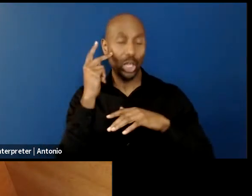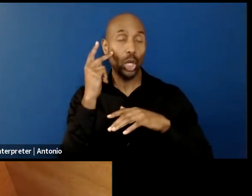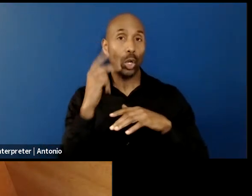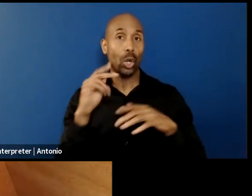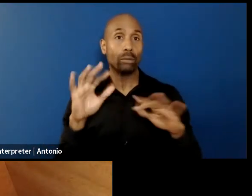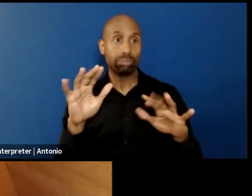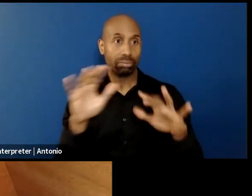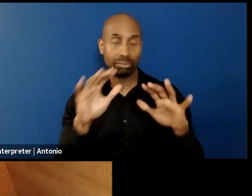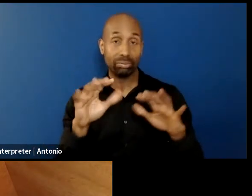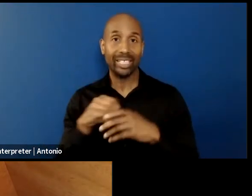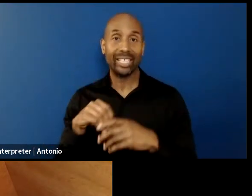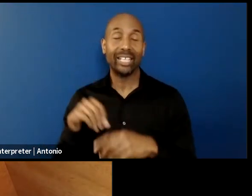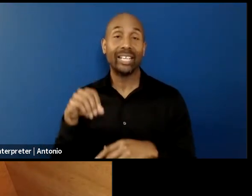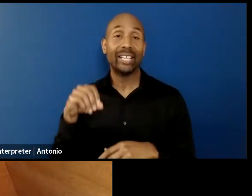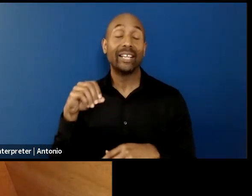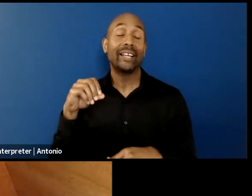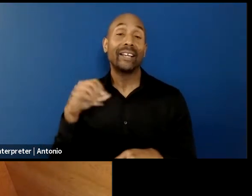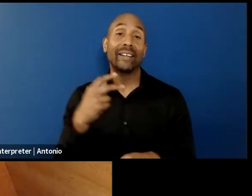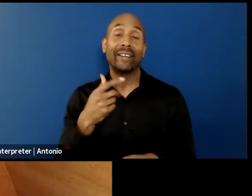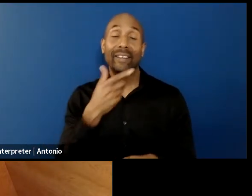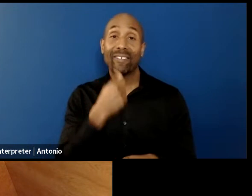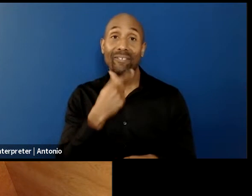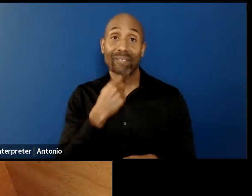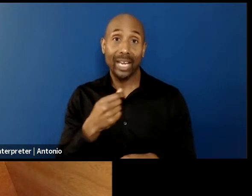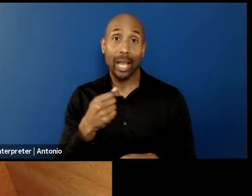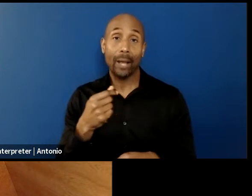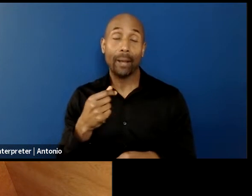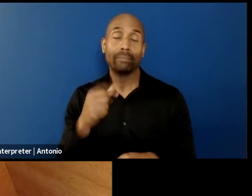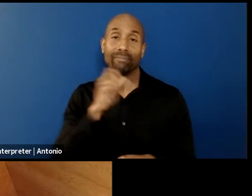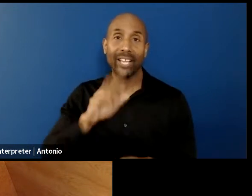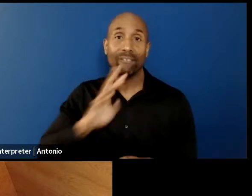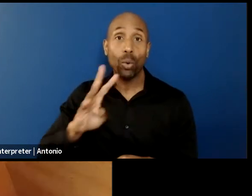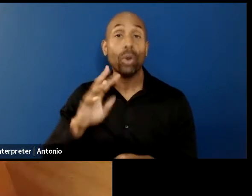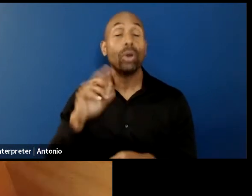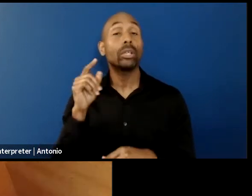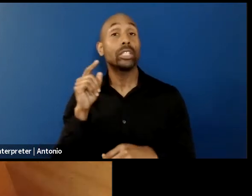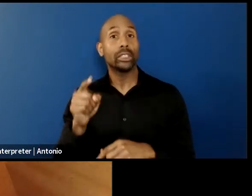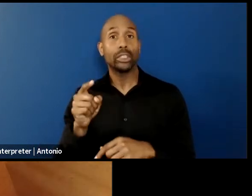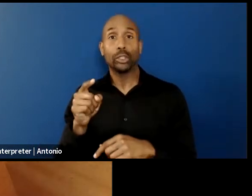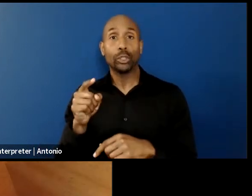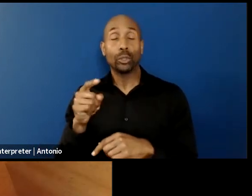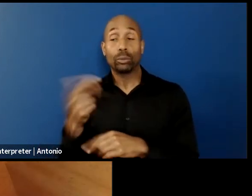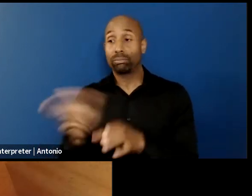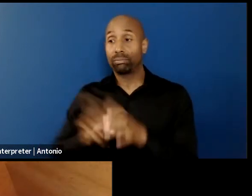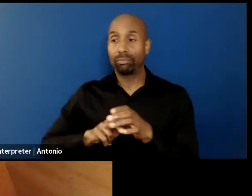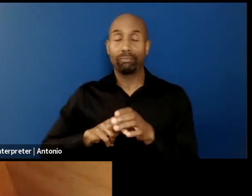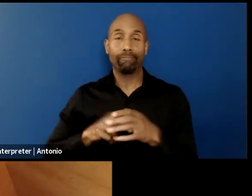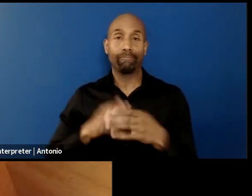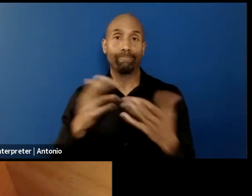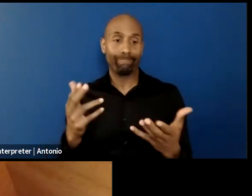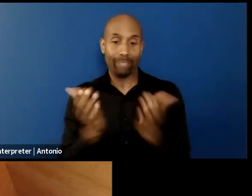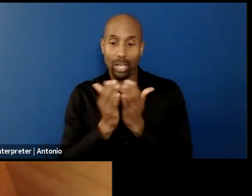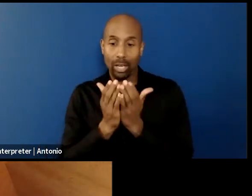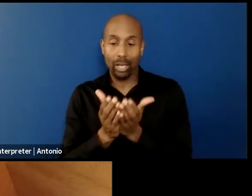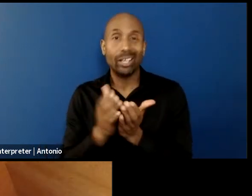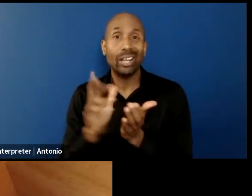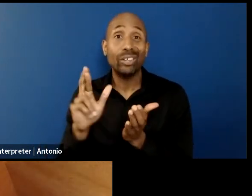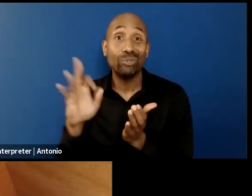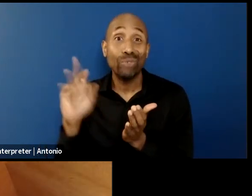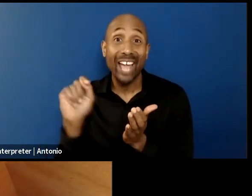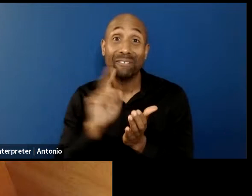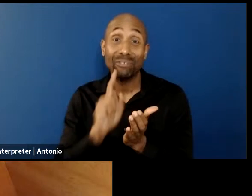where you boarded a self-made vessel or raft to escape Vietnam